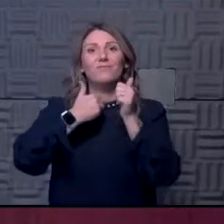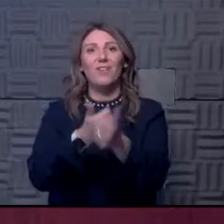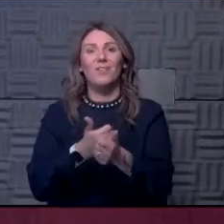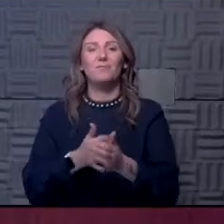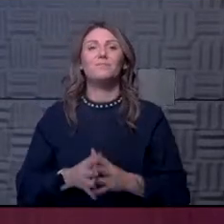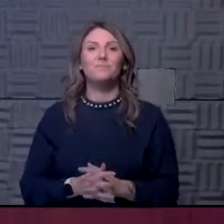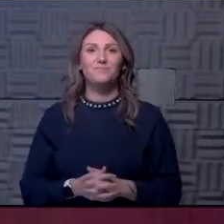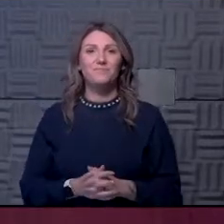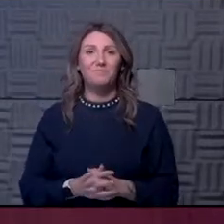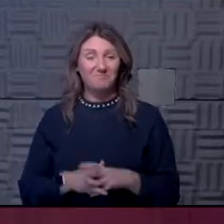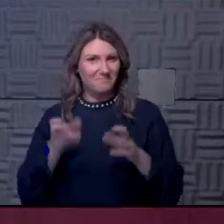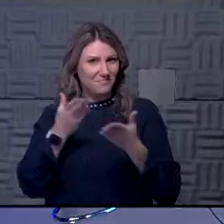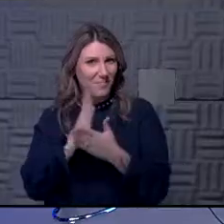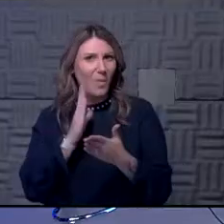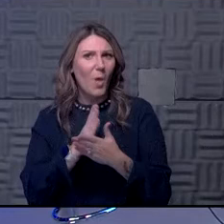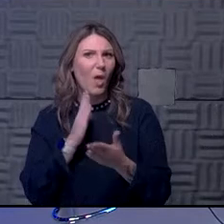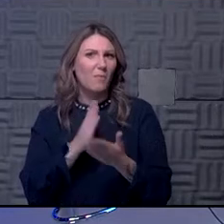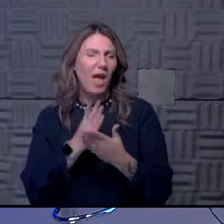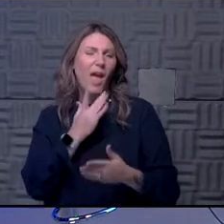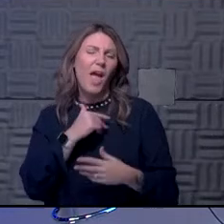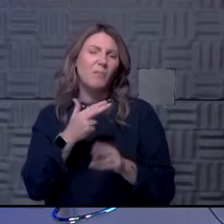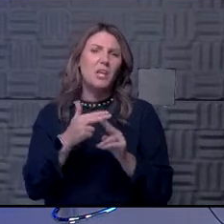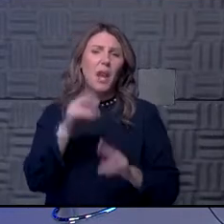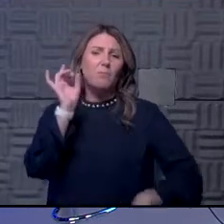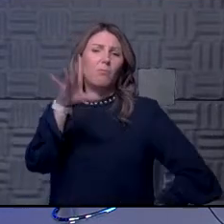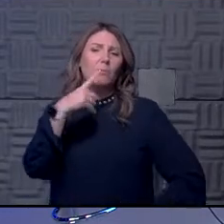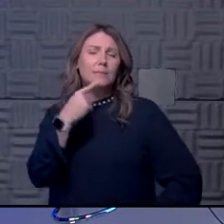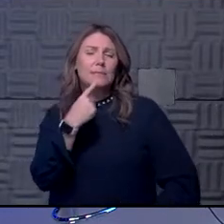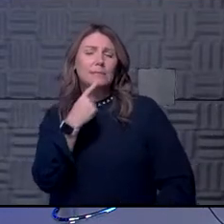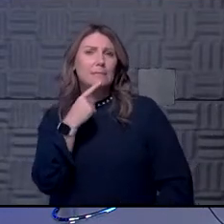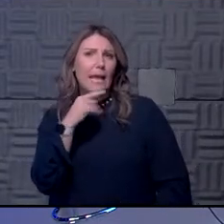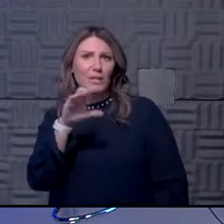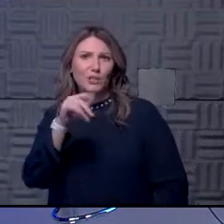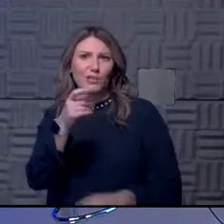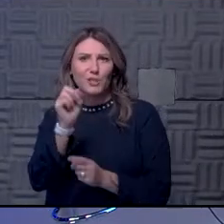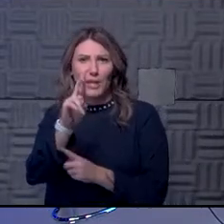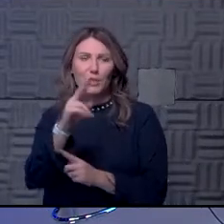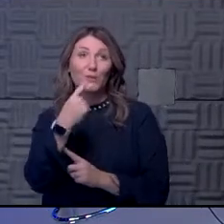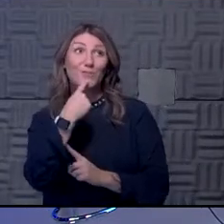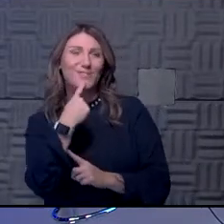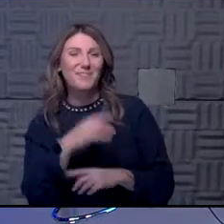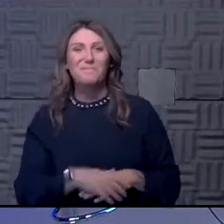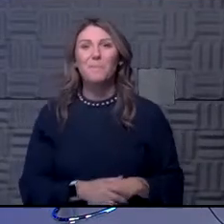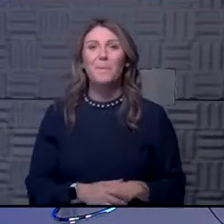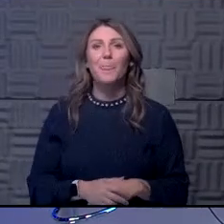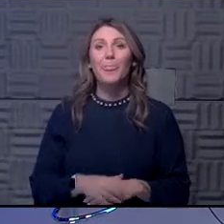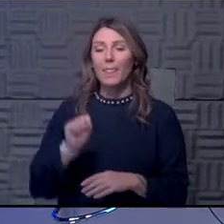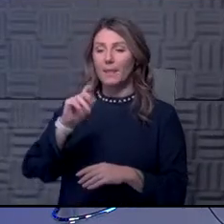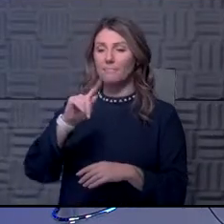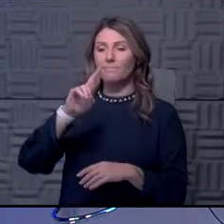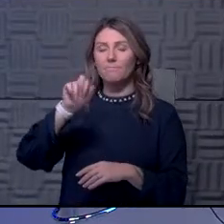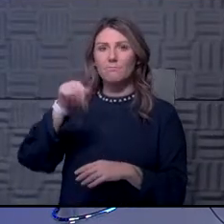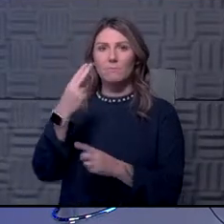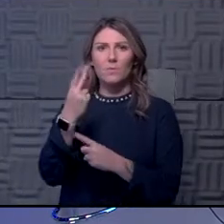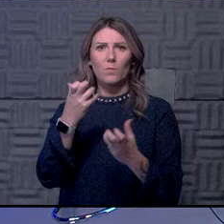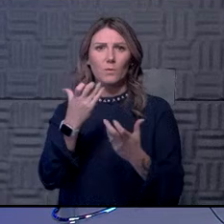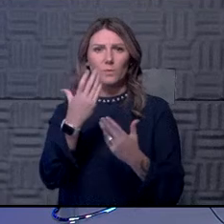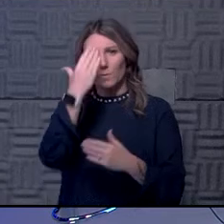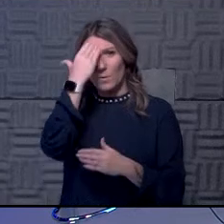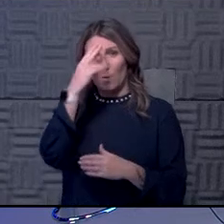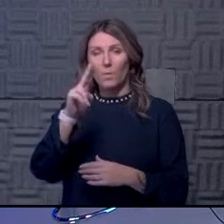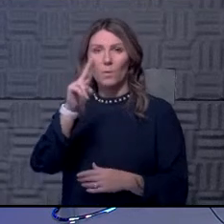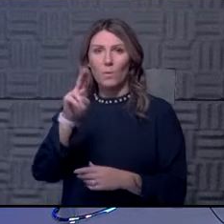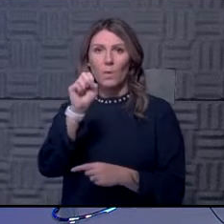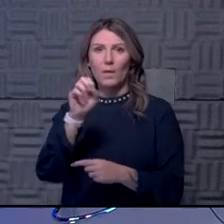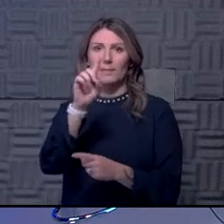and do it. All right. I'm going to drop, name drop. sure she would be very happy what Chancellor said. Okay. Um, Sarah wants to know, she's with USD,